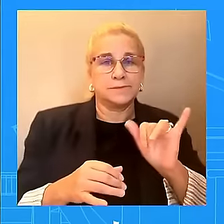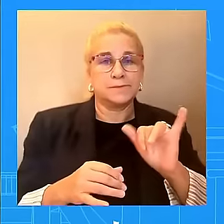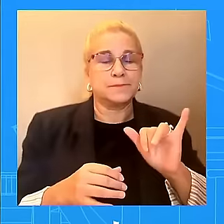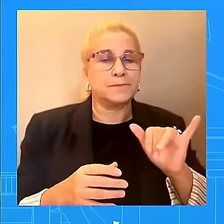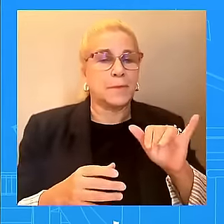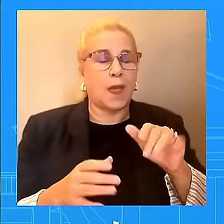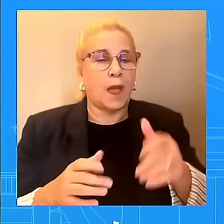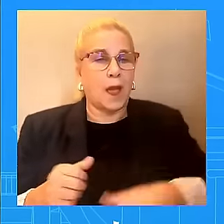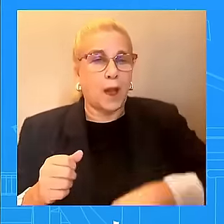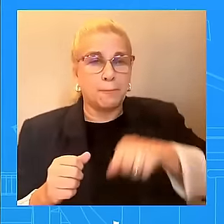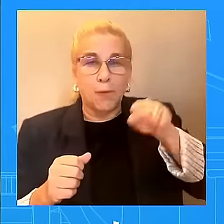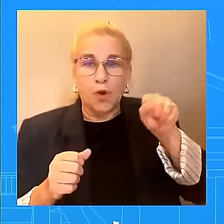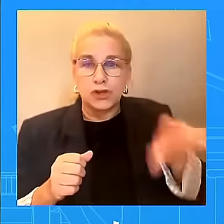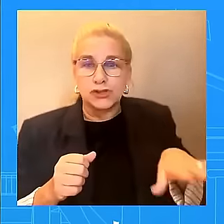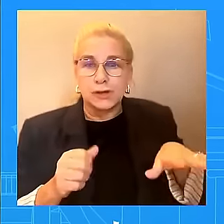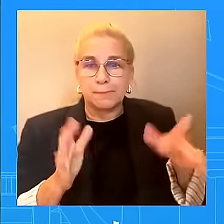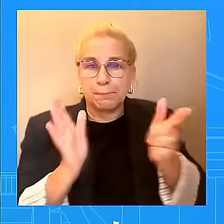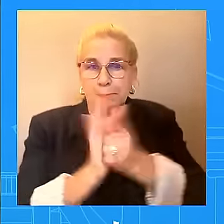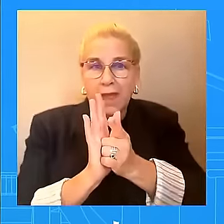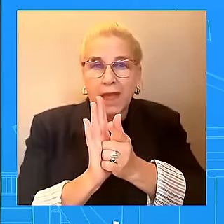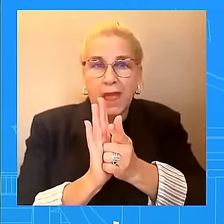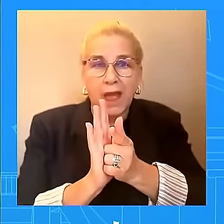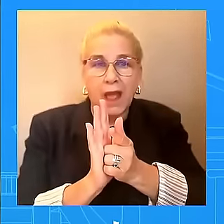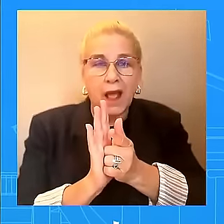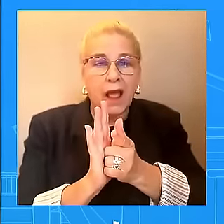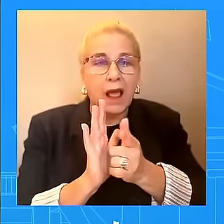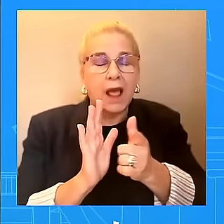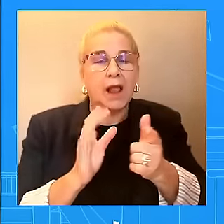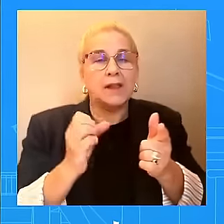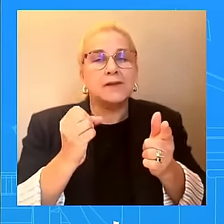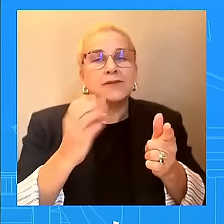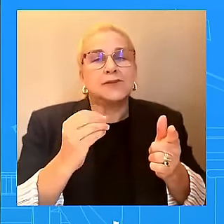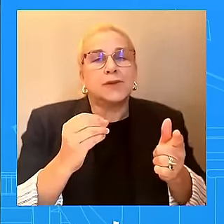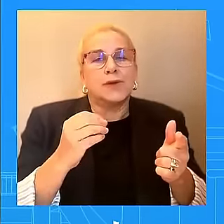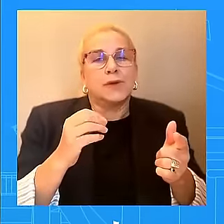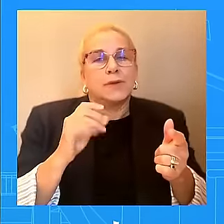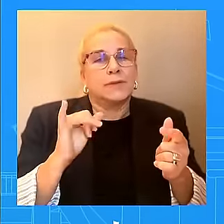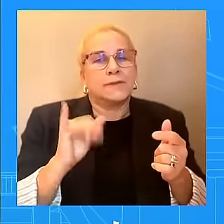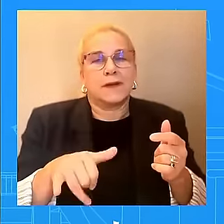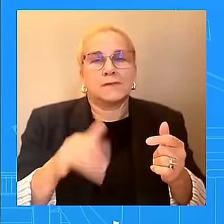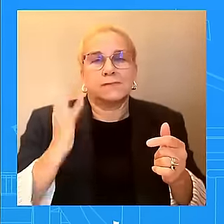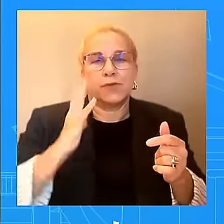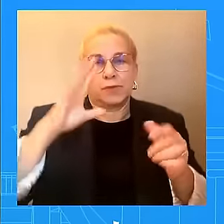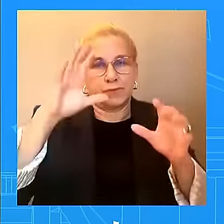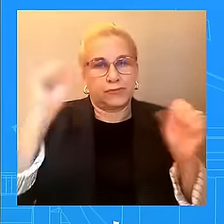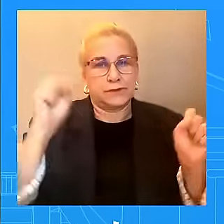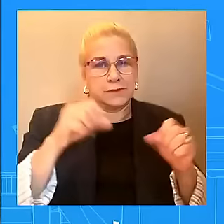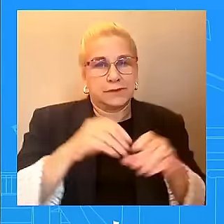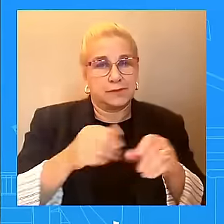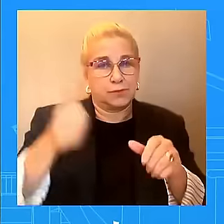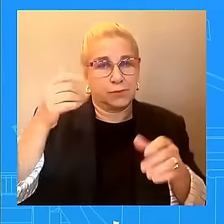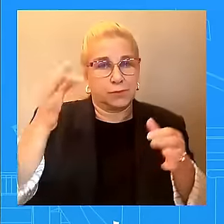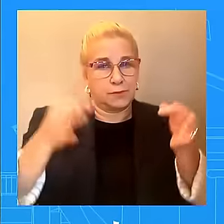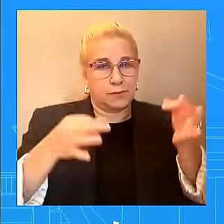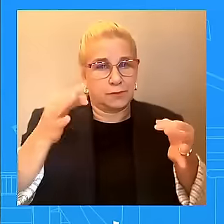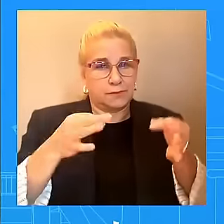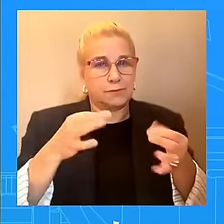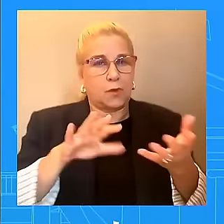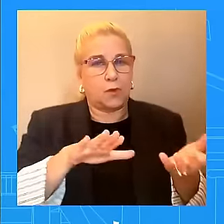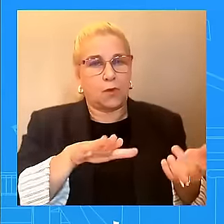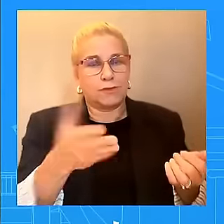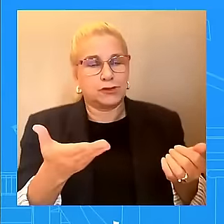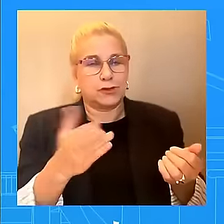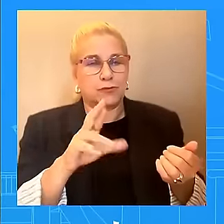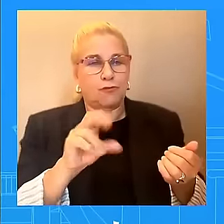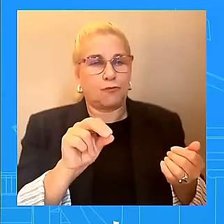to overturn Roe v. Wade. They are creating chaos and confusion for women and doctors. The administration